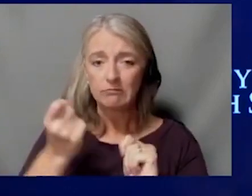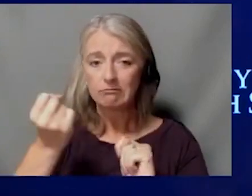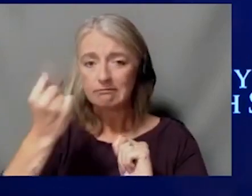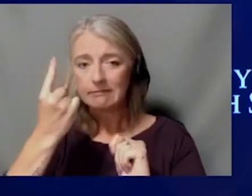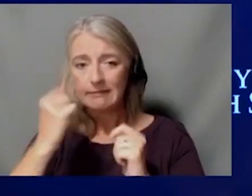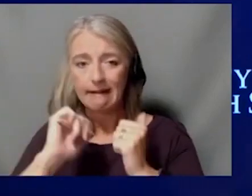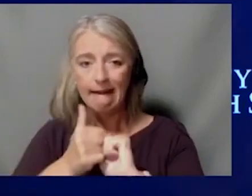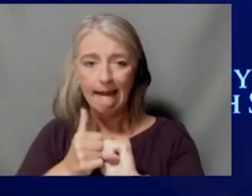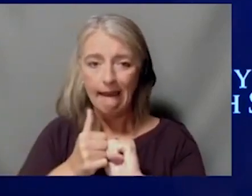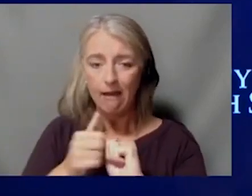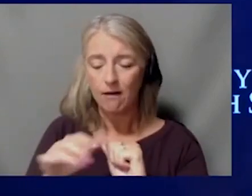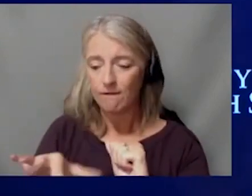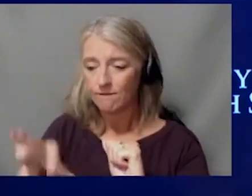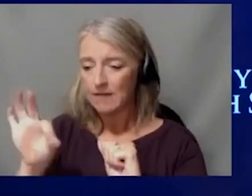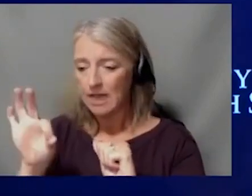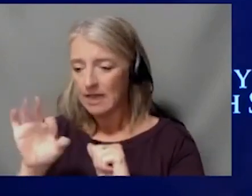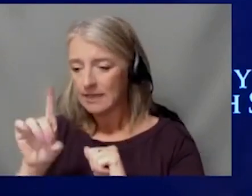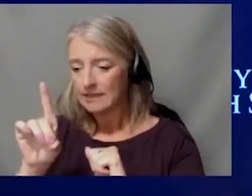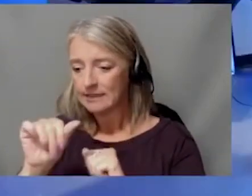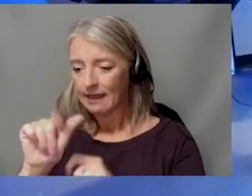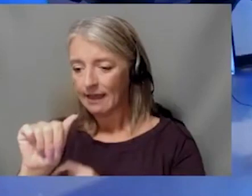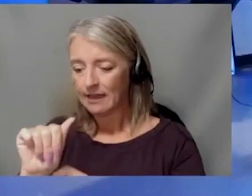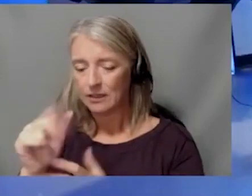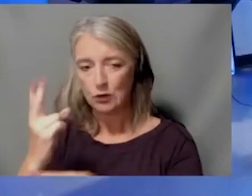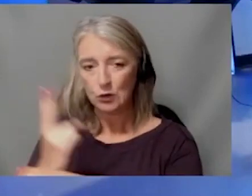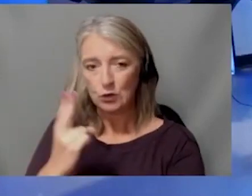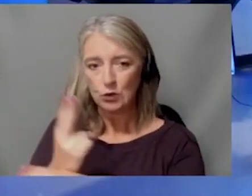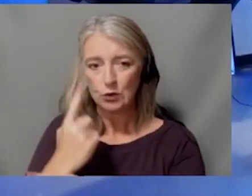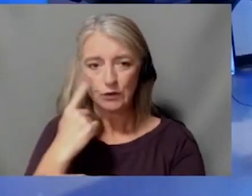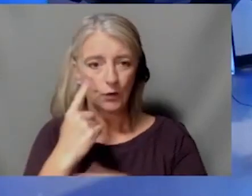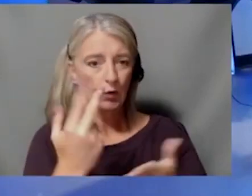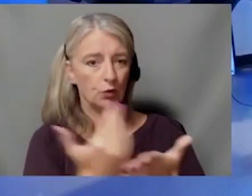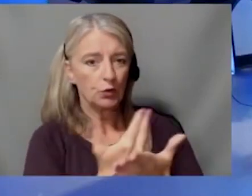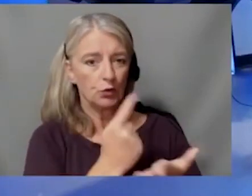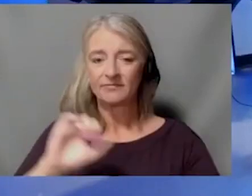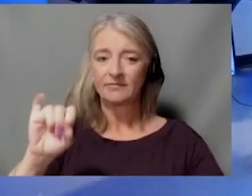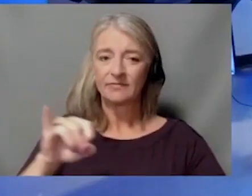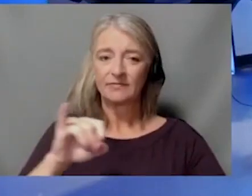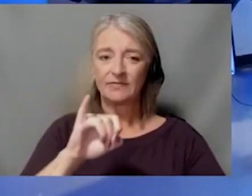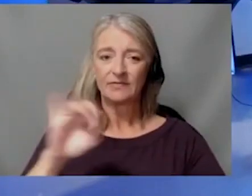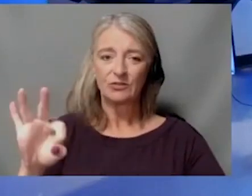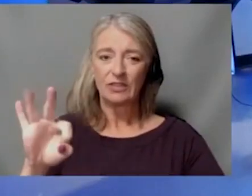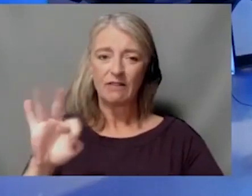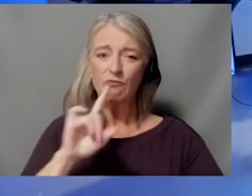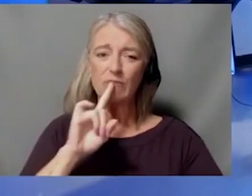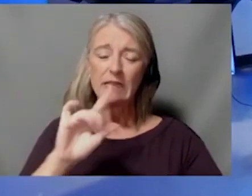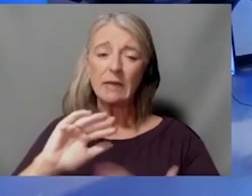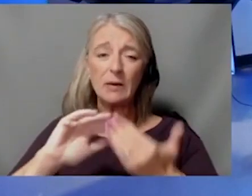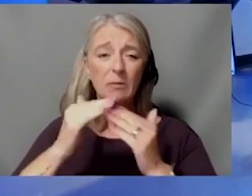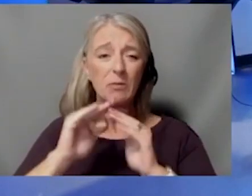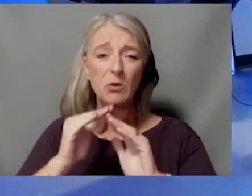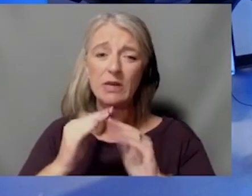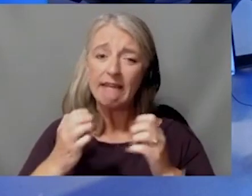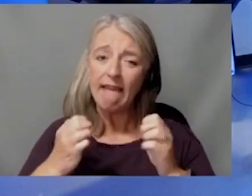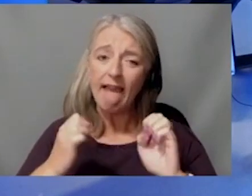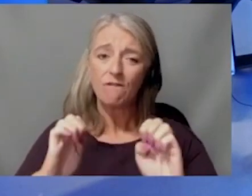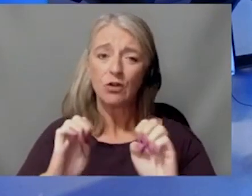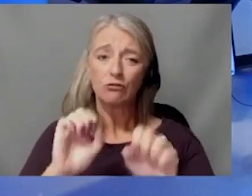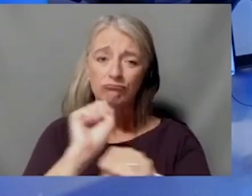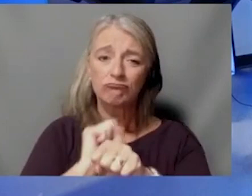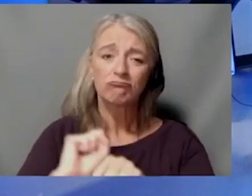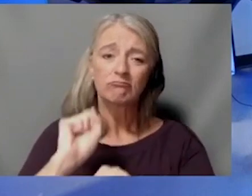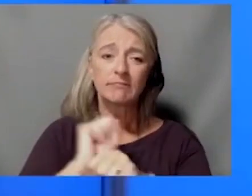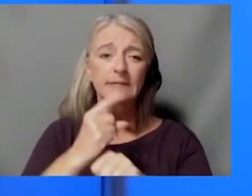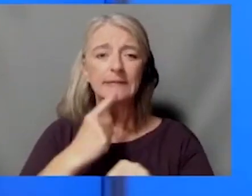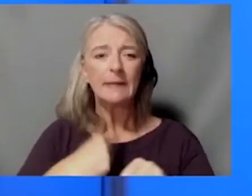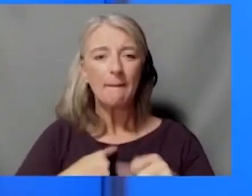and use it as a new treatment for leukemia. Jeff, this has taken a community effort as well. Tell us about that. You know, it